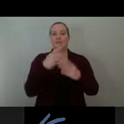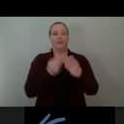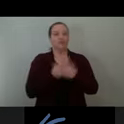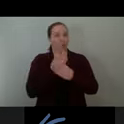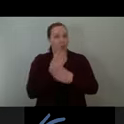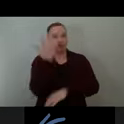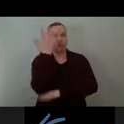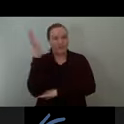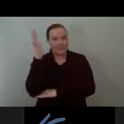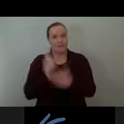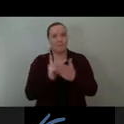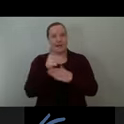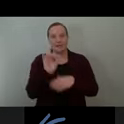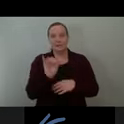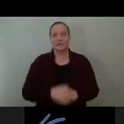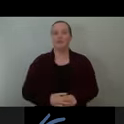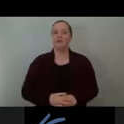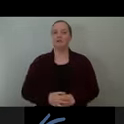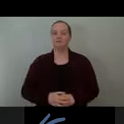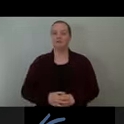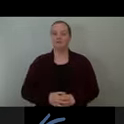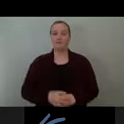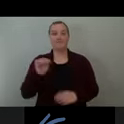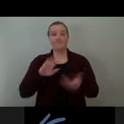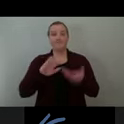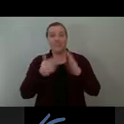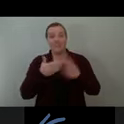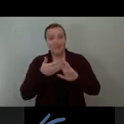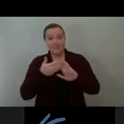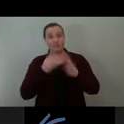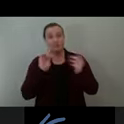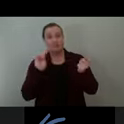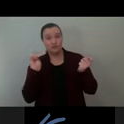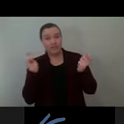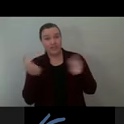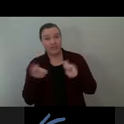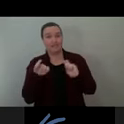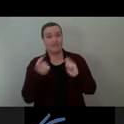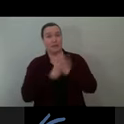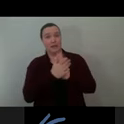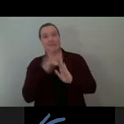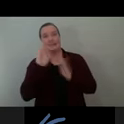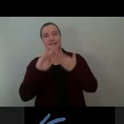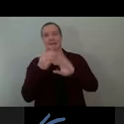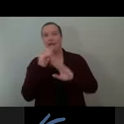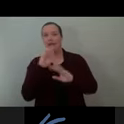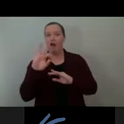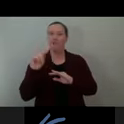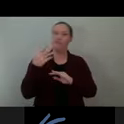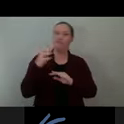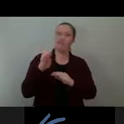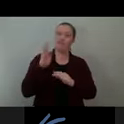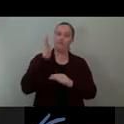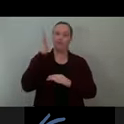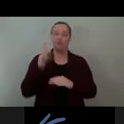As our city shapes itself as a city of the future, future forest allows the community who surround the gardener to participate in the